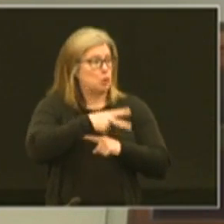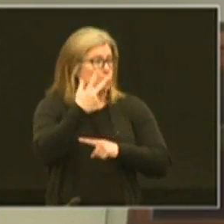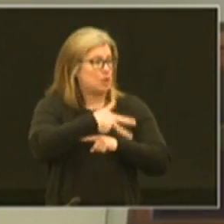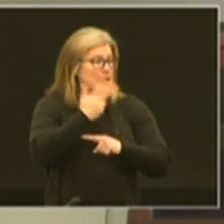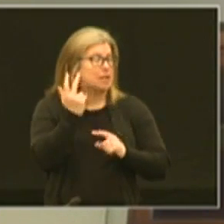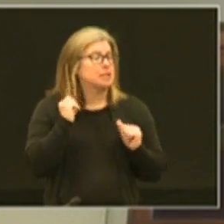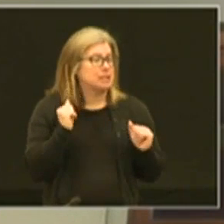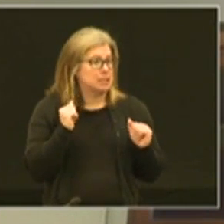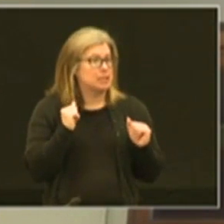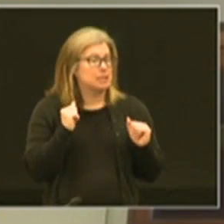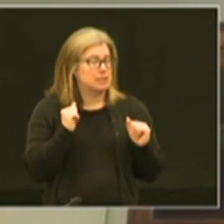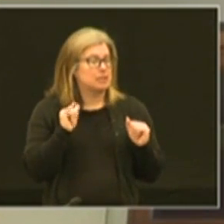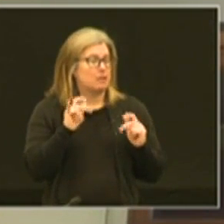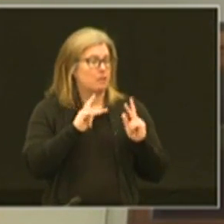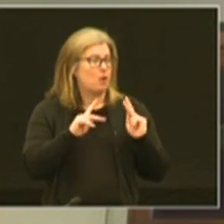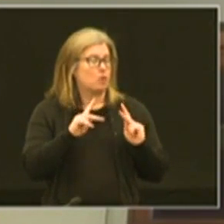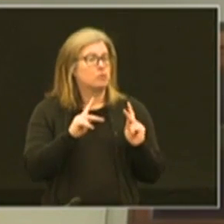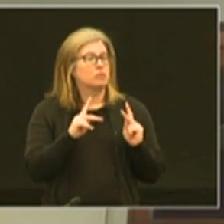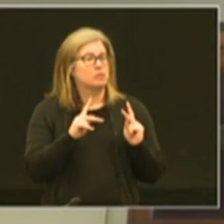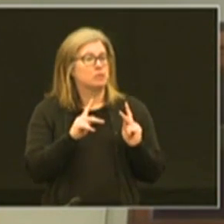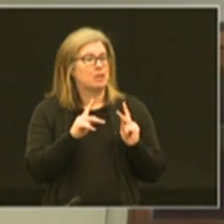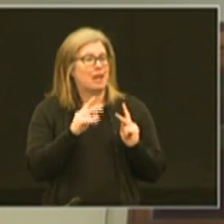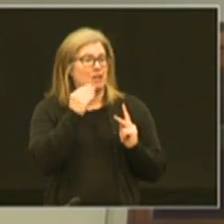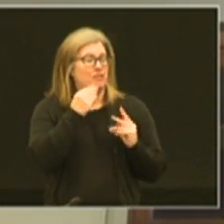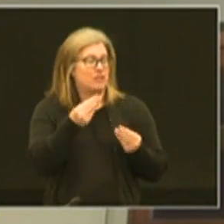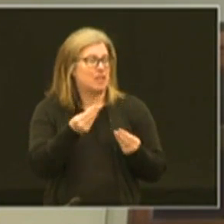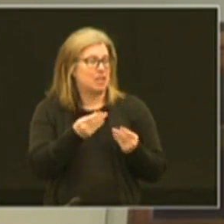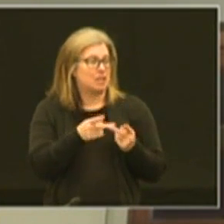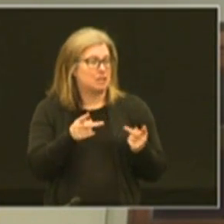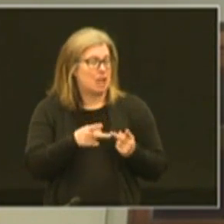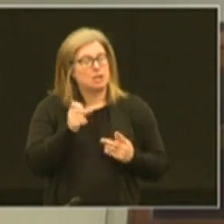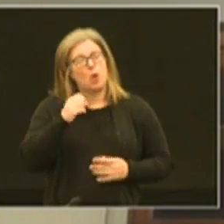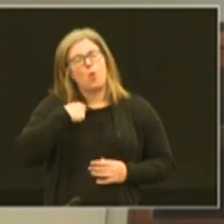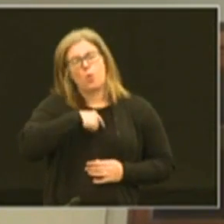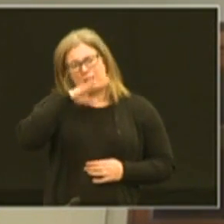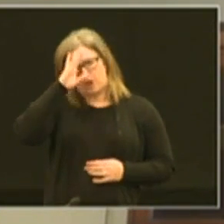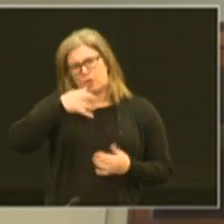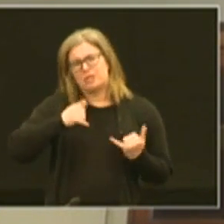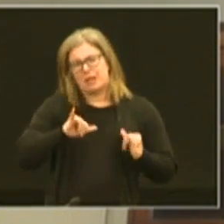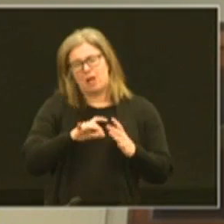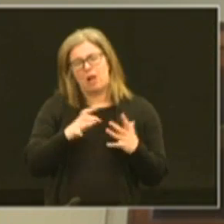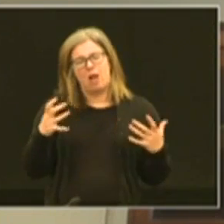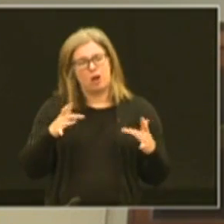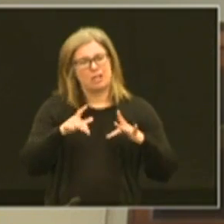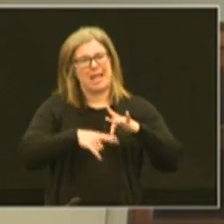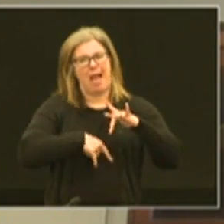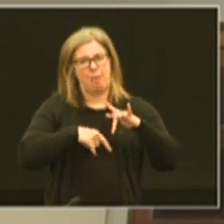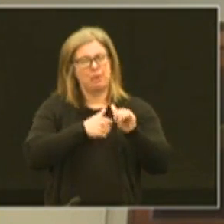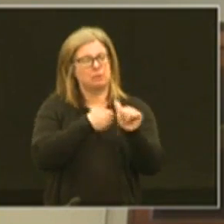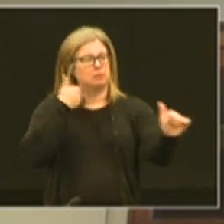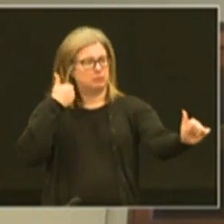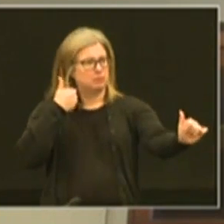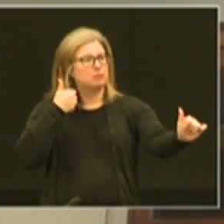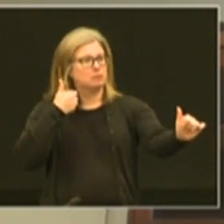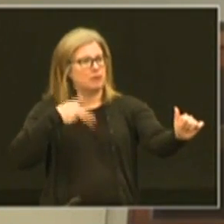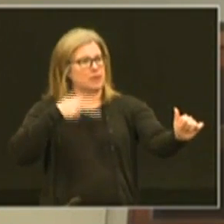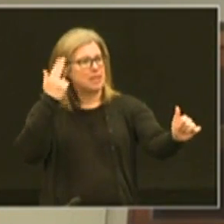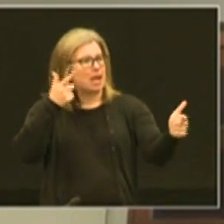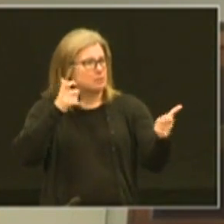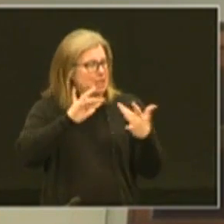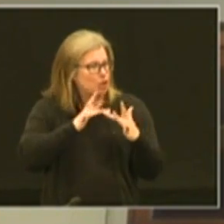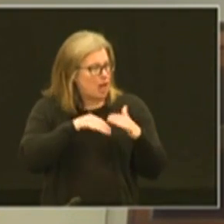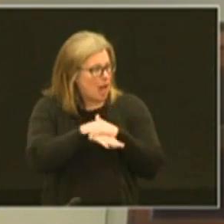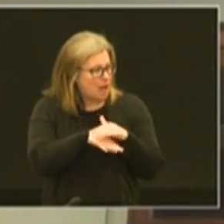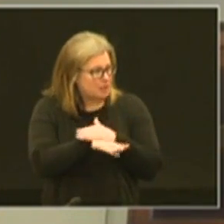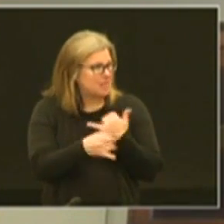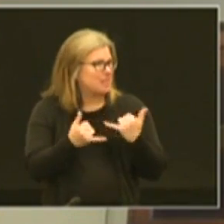days of folks at our feeding site so we know there's still a large gap out there of this high speed internet